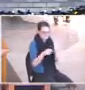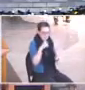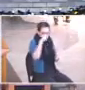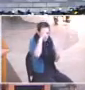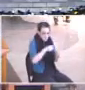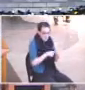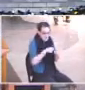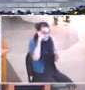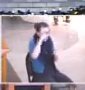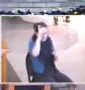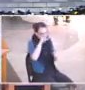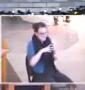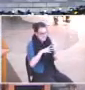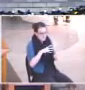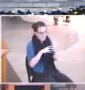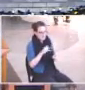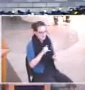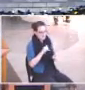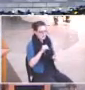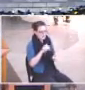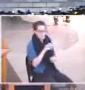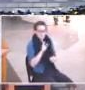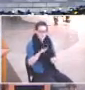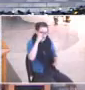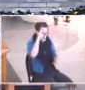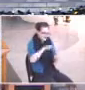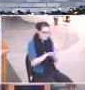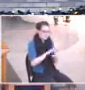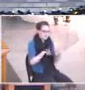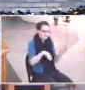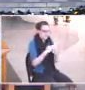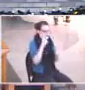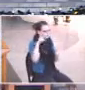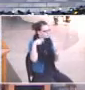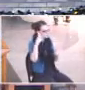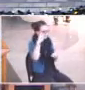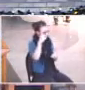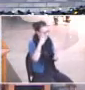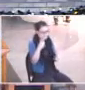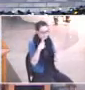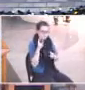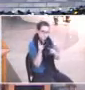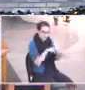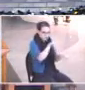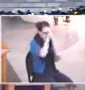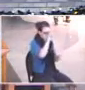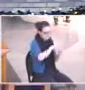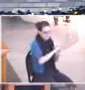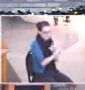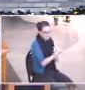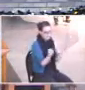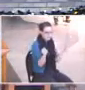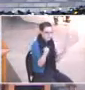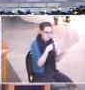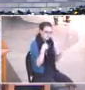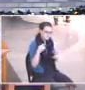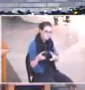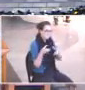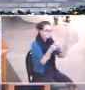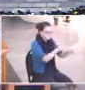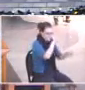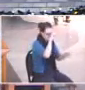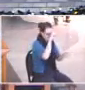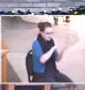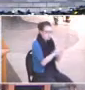remember your husband, Joseph, had all these wild dreams and told us to go to Egypt to be rescued and we made this trip to Egypt